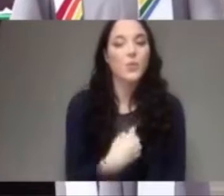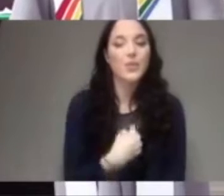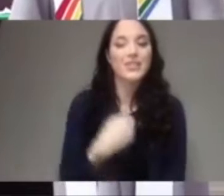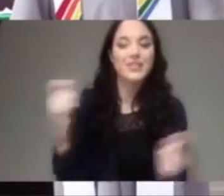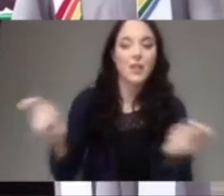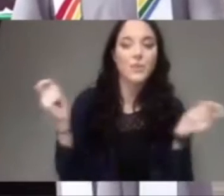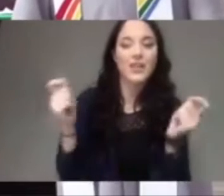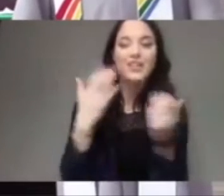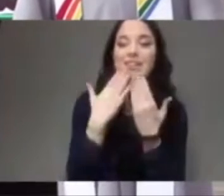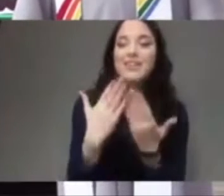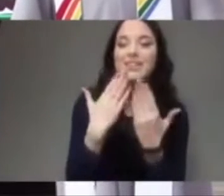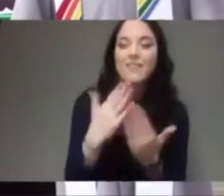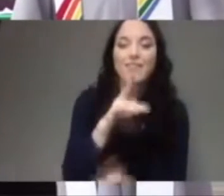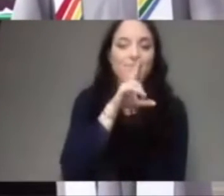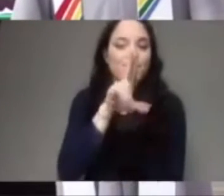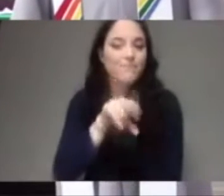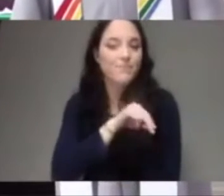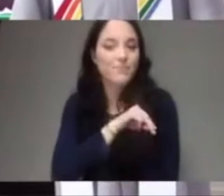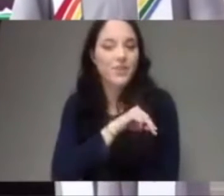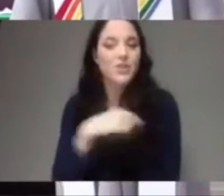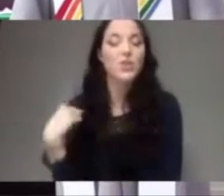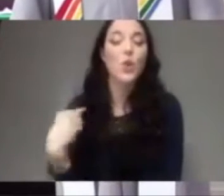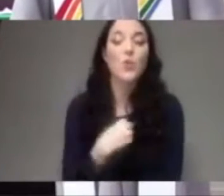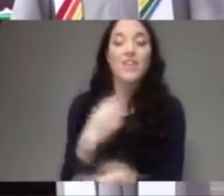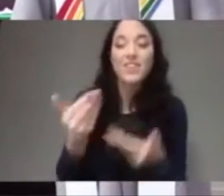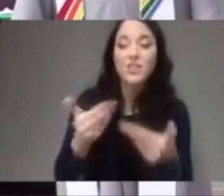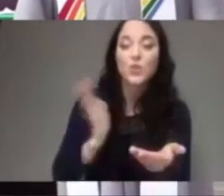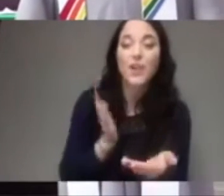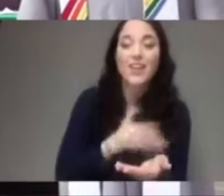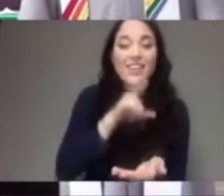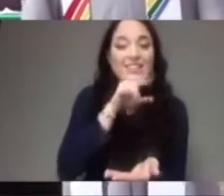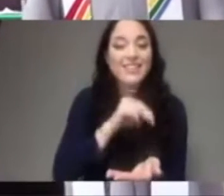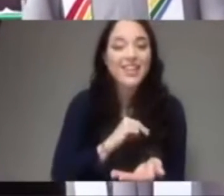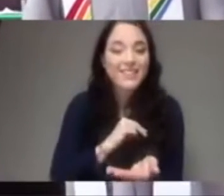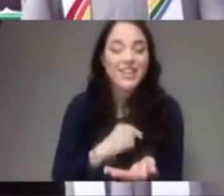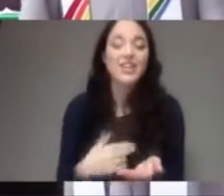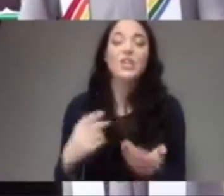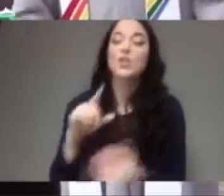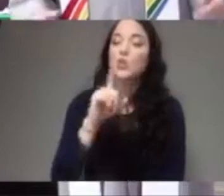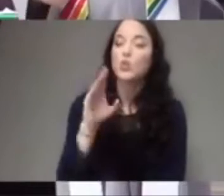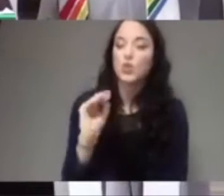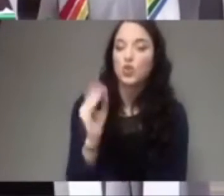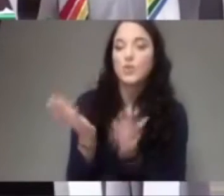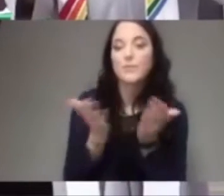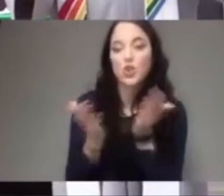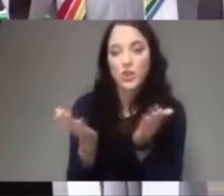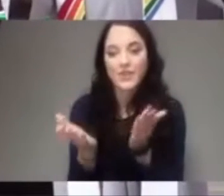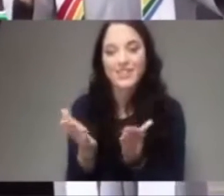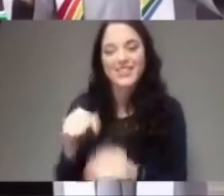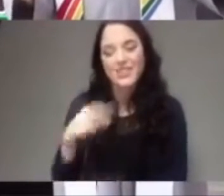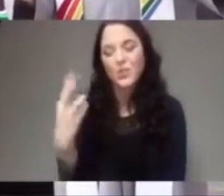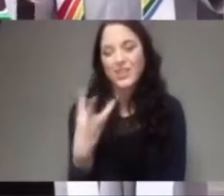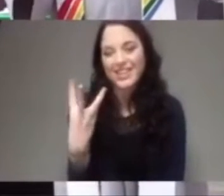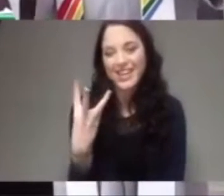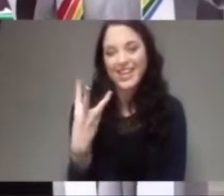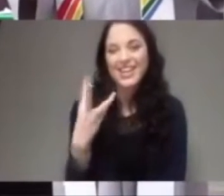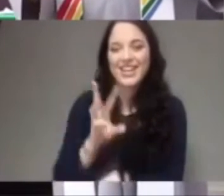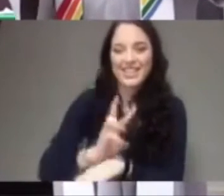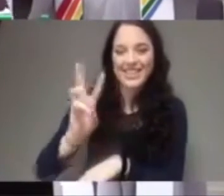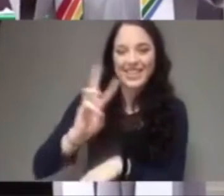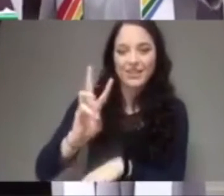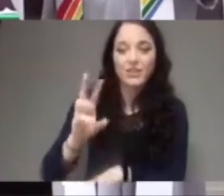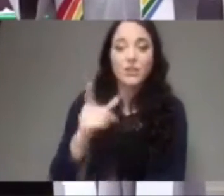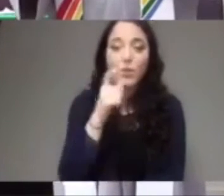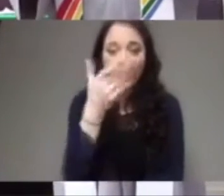Thanksgiving Zoom service this Wednesday night at 6 p.m. Wherever you are in the world, even if you don't